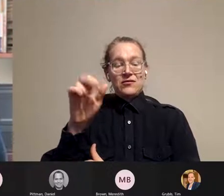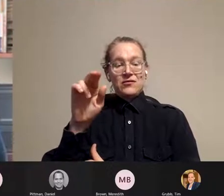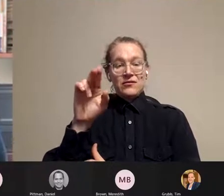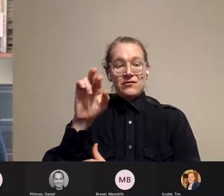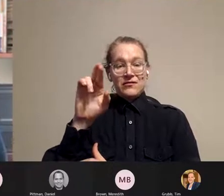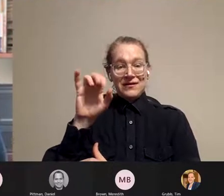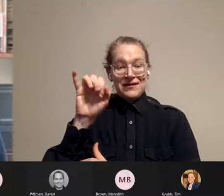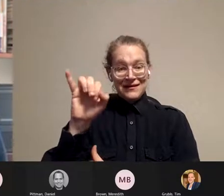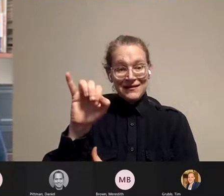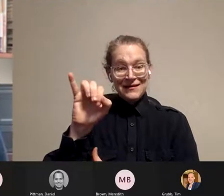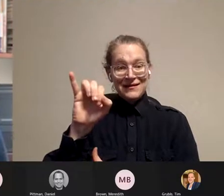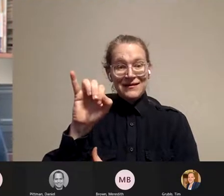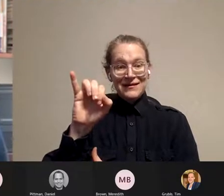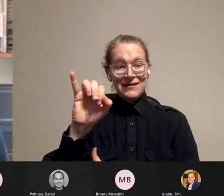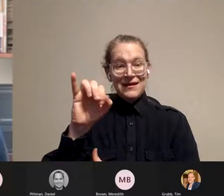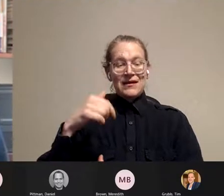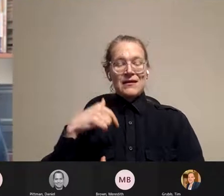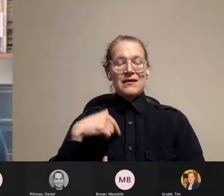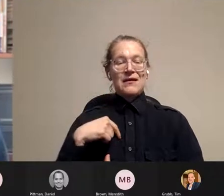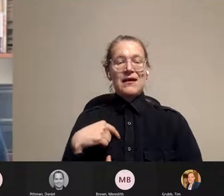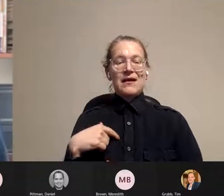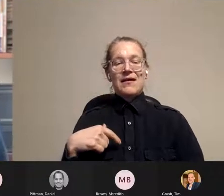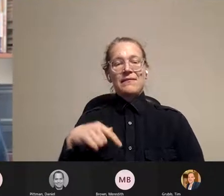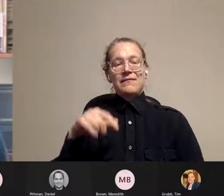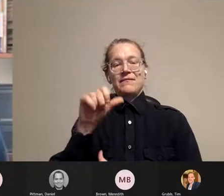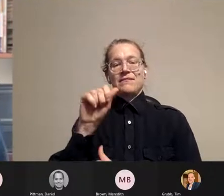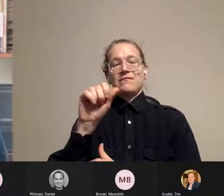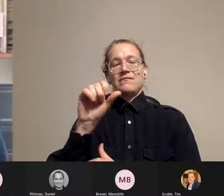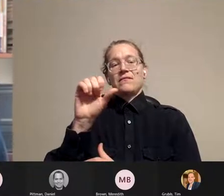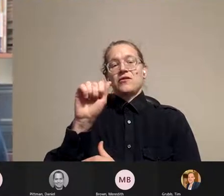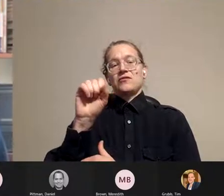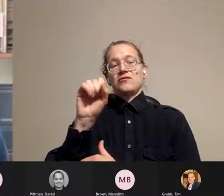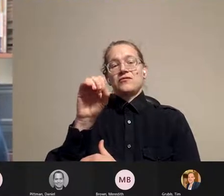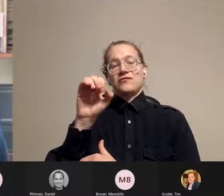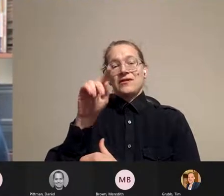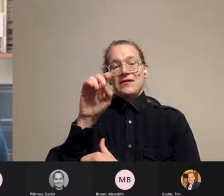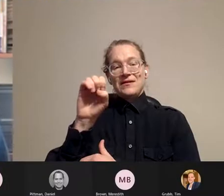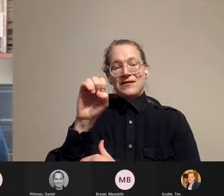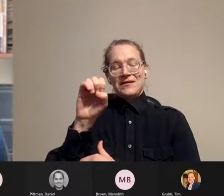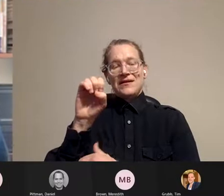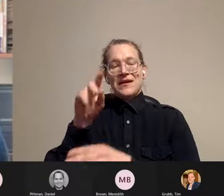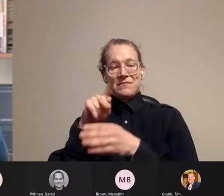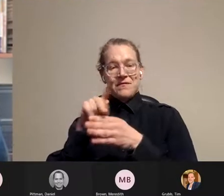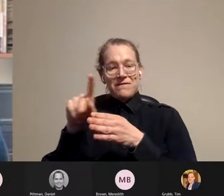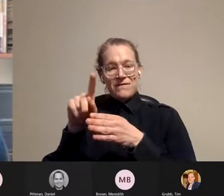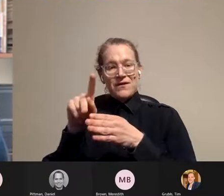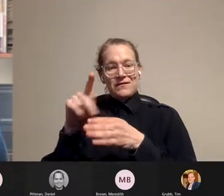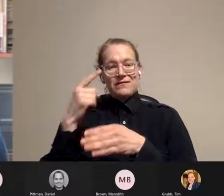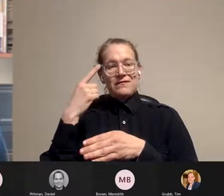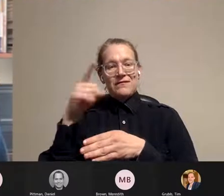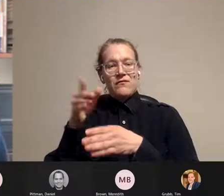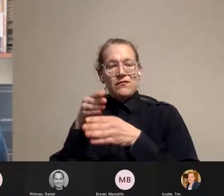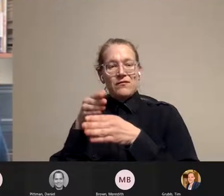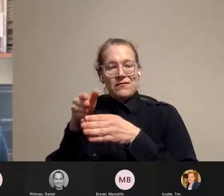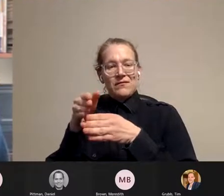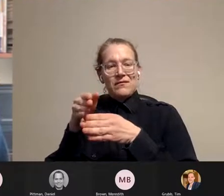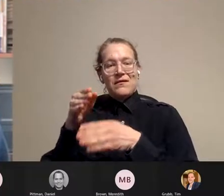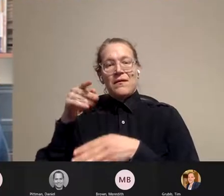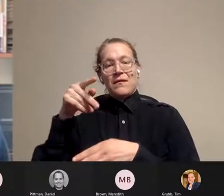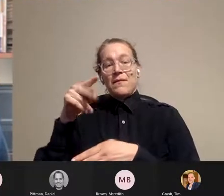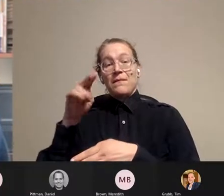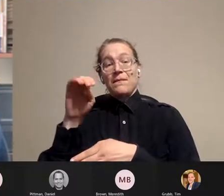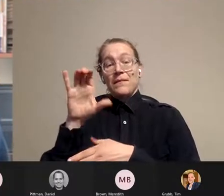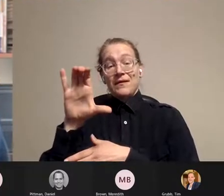Associate Professor in Department of Social and Public Health. The CHSP Spring Seminar is part of the Grover Lecture Series.